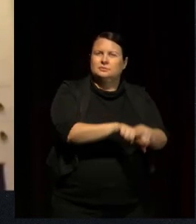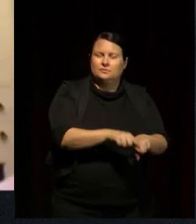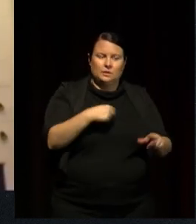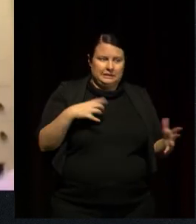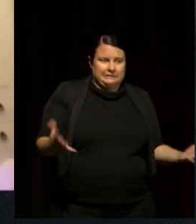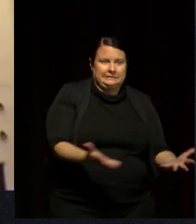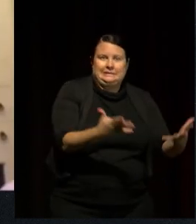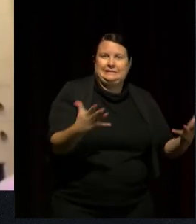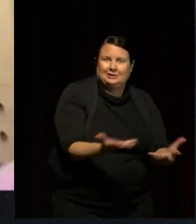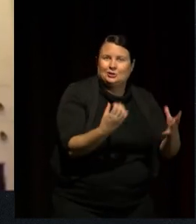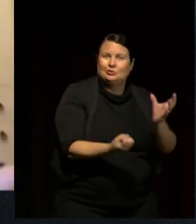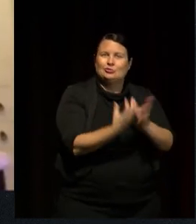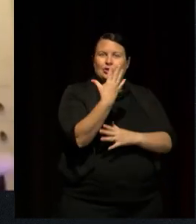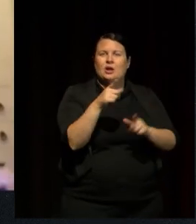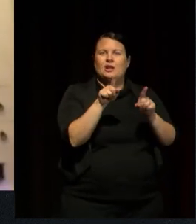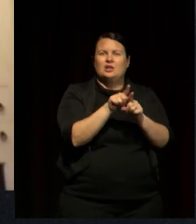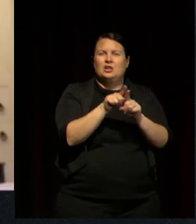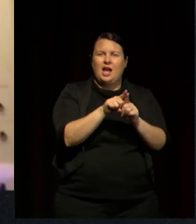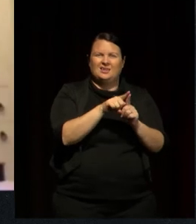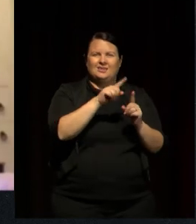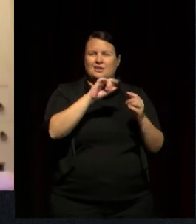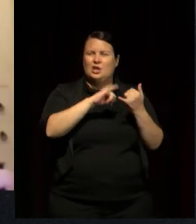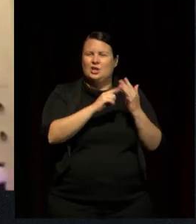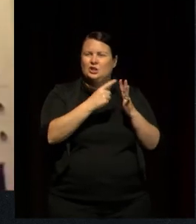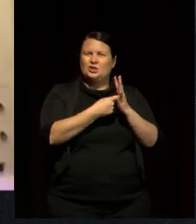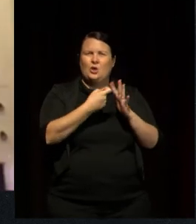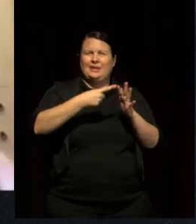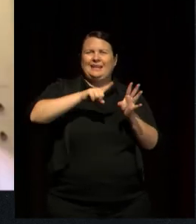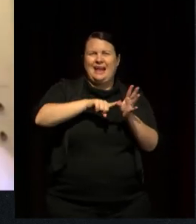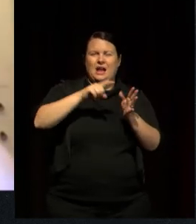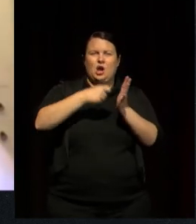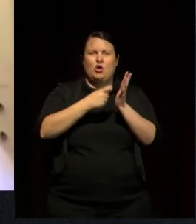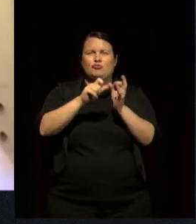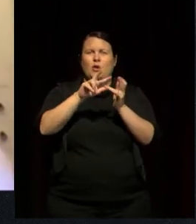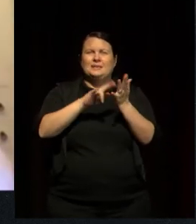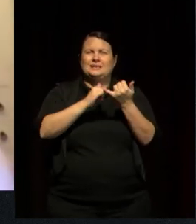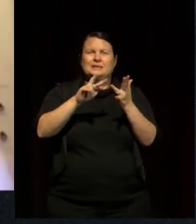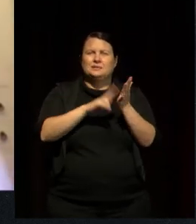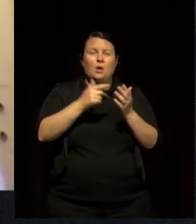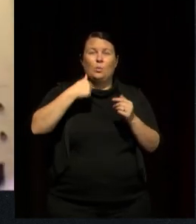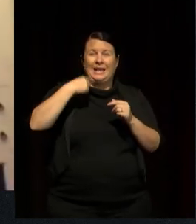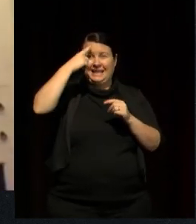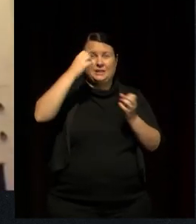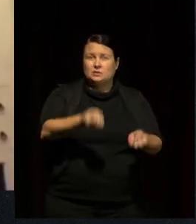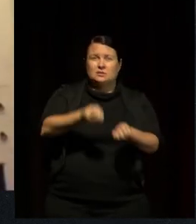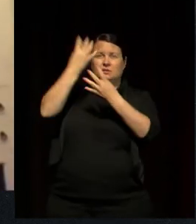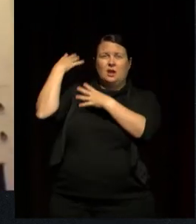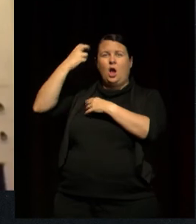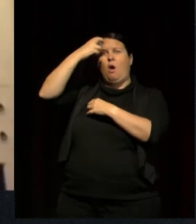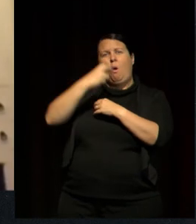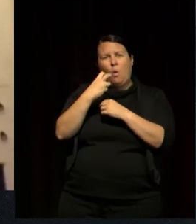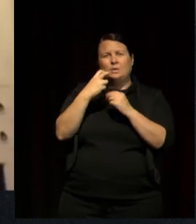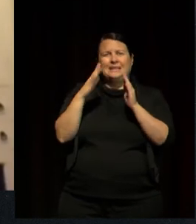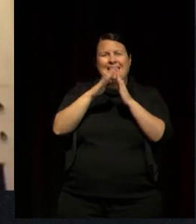the beautiful Sir Ken Robinson said, we have to move beyond, you know, the industrial revolution model of education and into a more